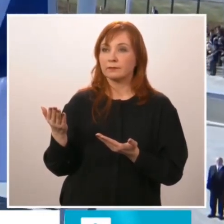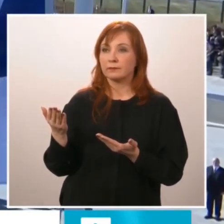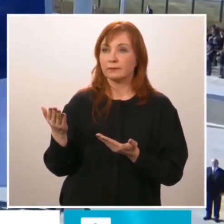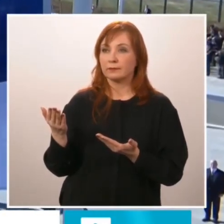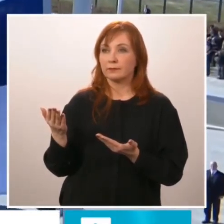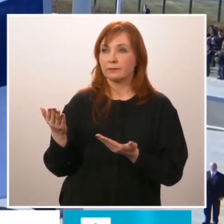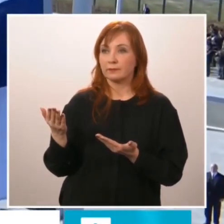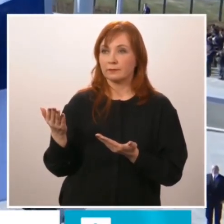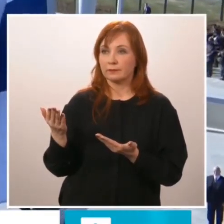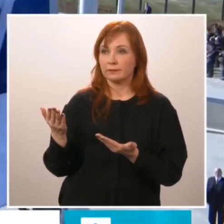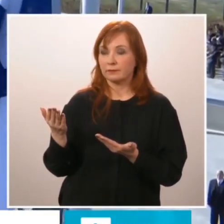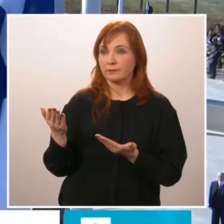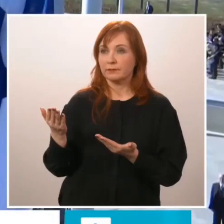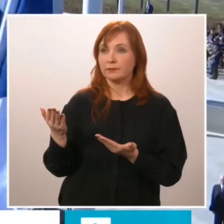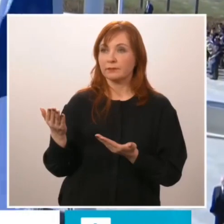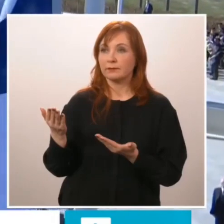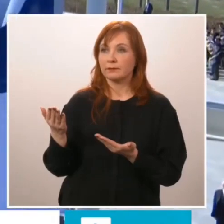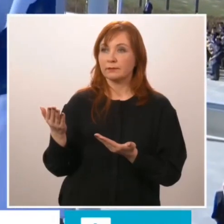ATTORNEY